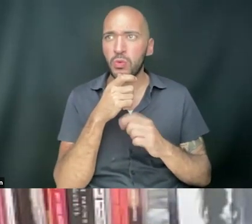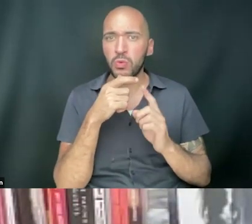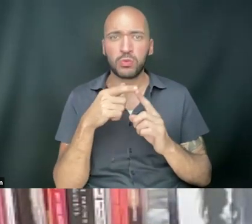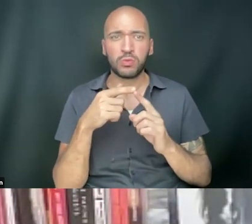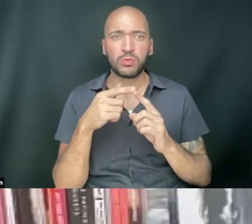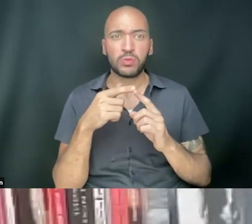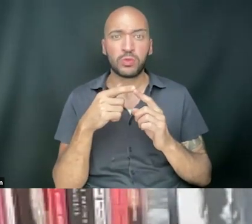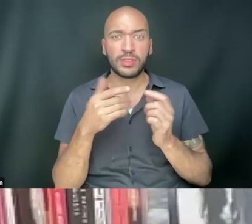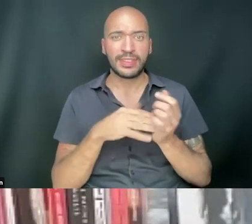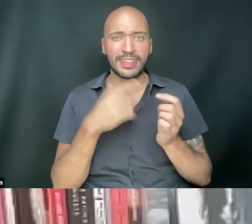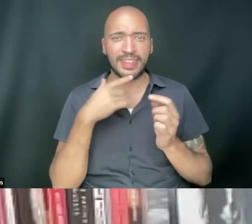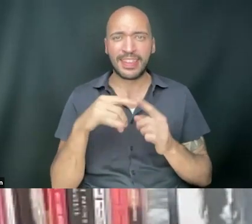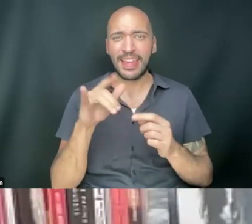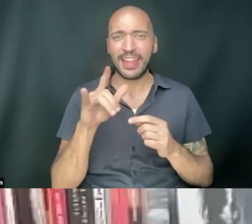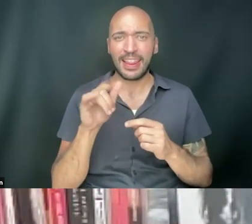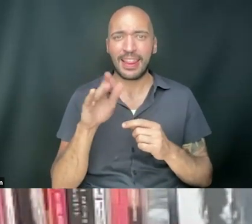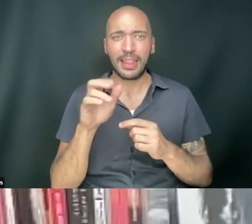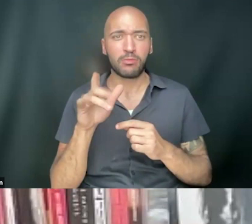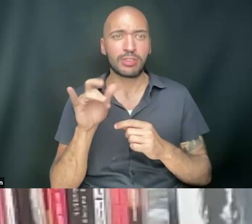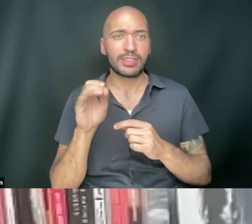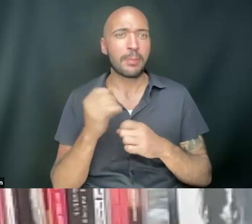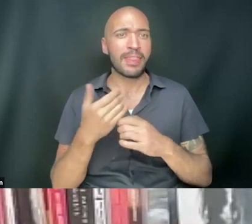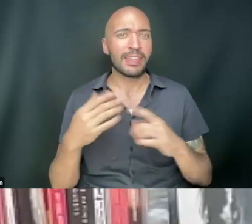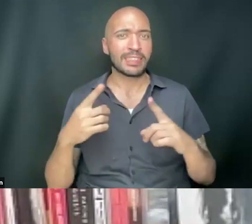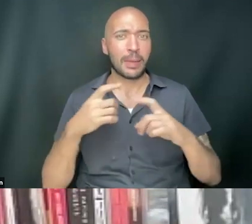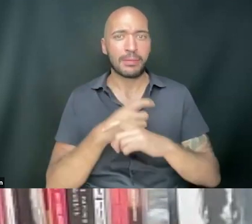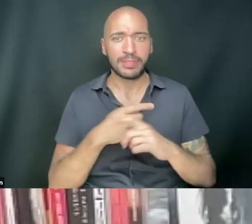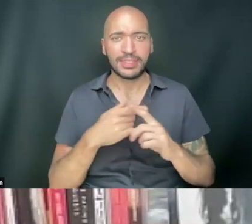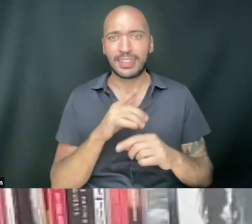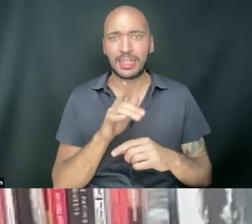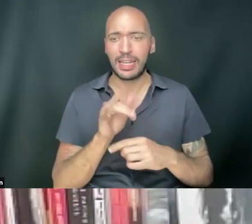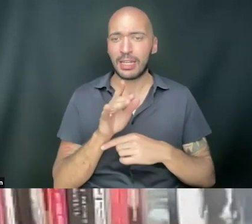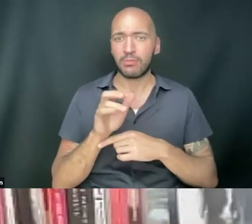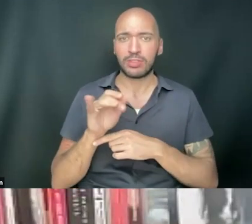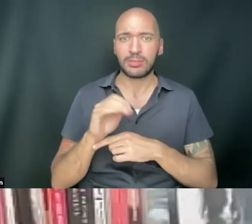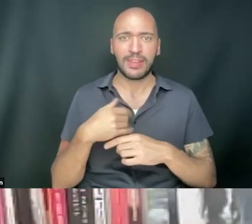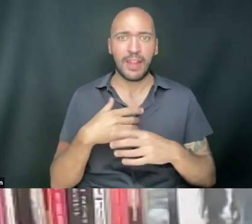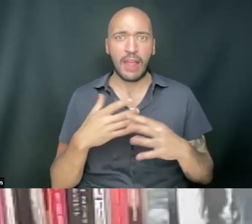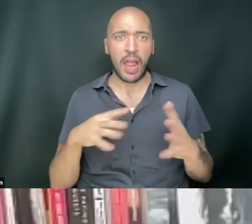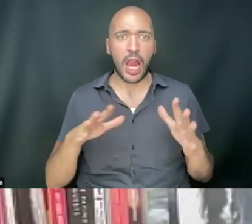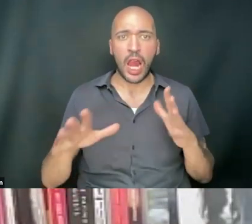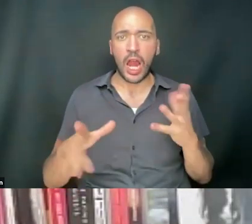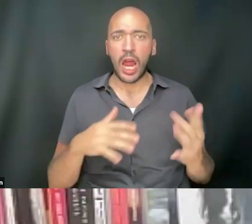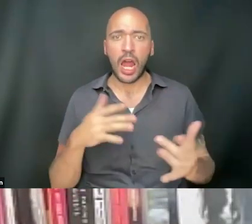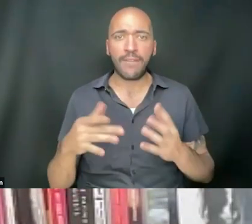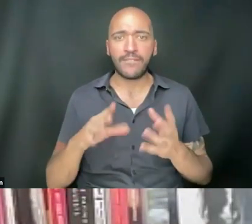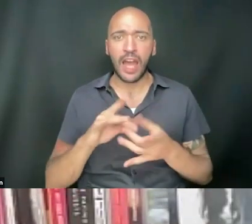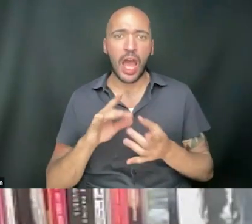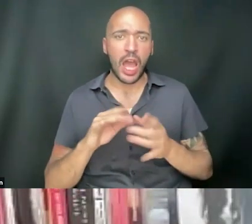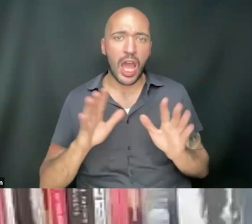saying liberalism makes things complicated, right? Liberalism does a lot of acrobatics, black flips,